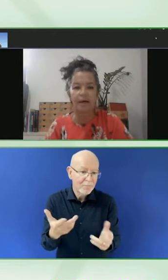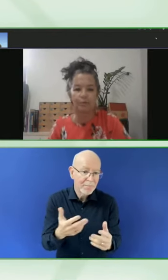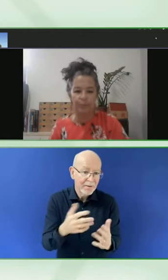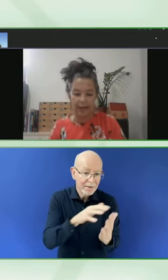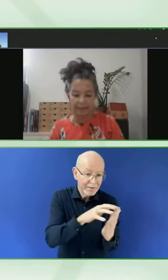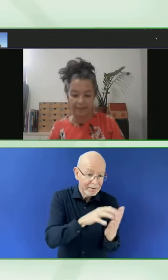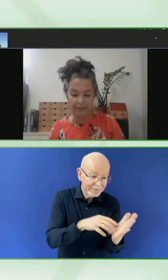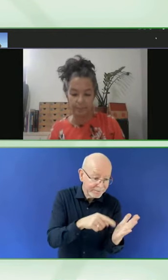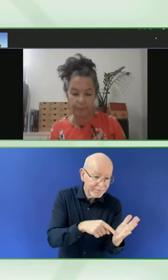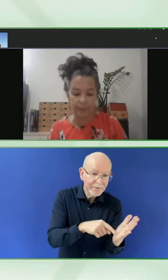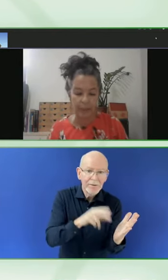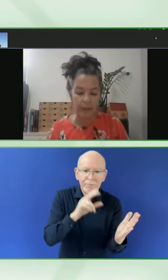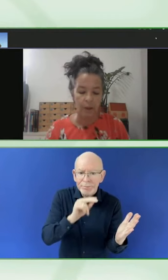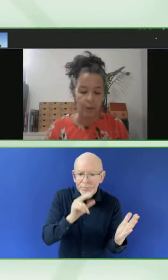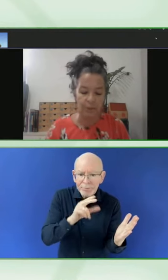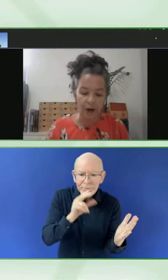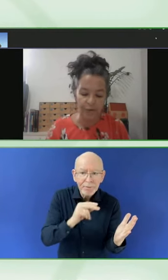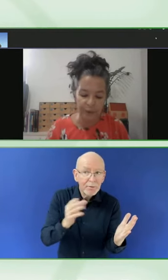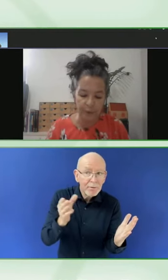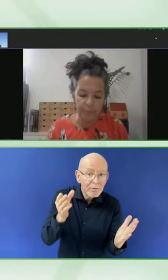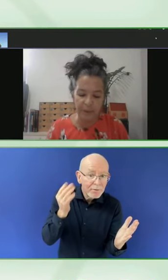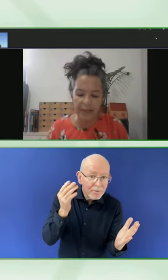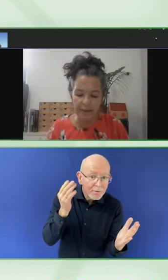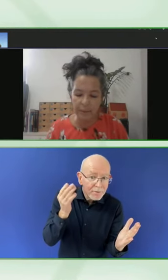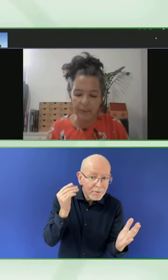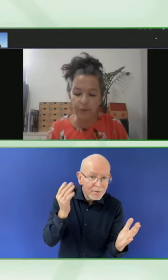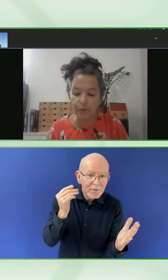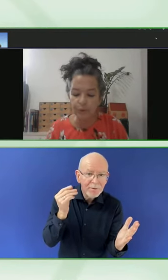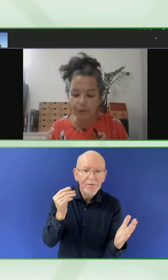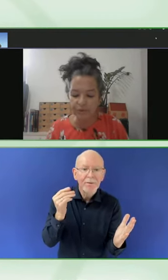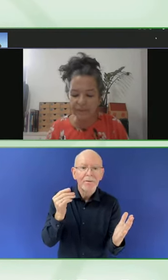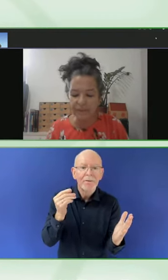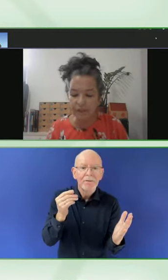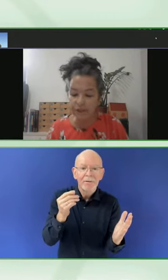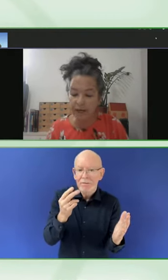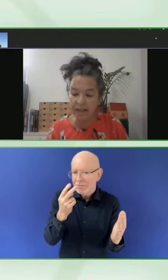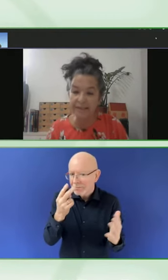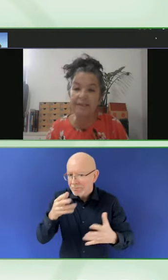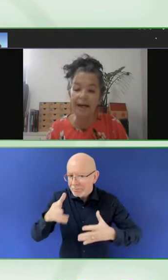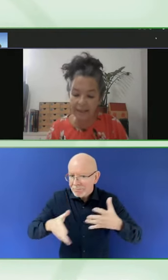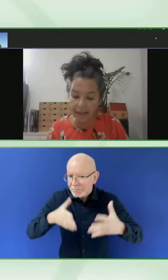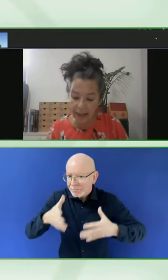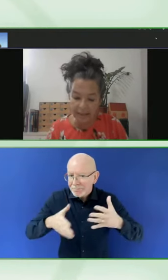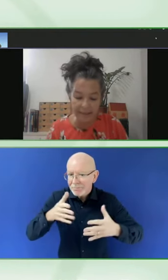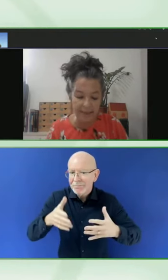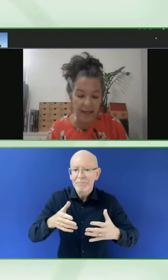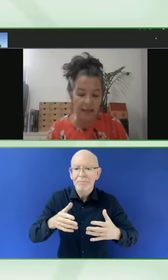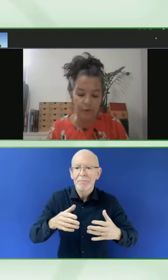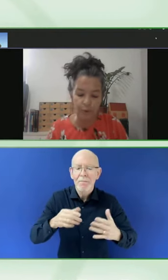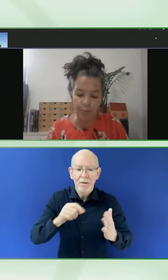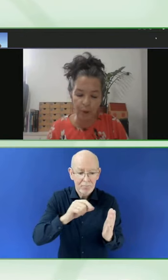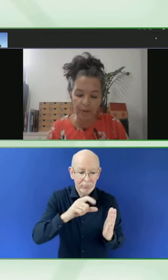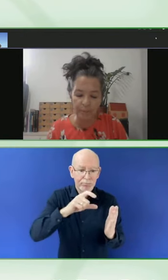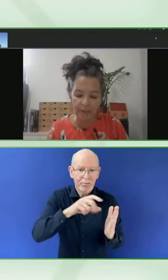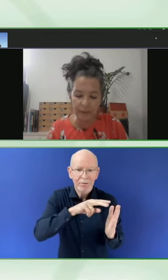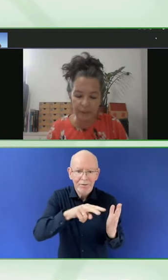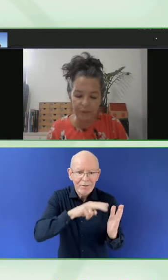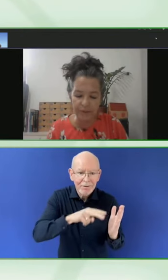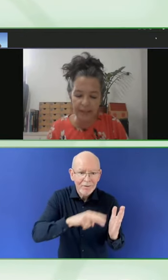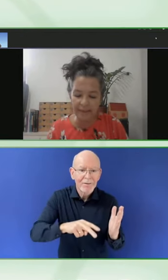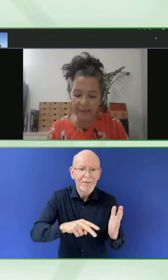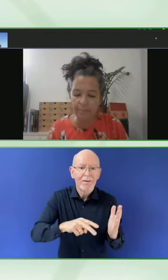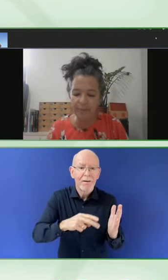and soundtracks. We offer complementary solutions such as guidelines and supported